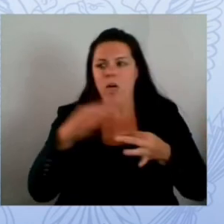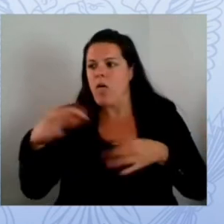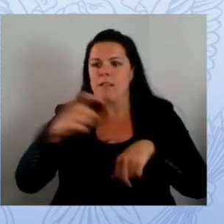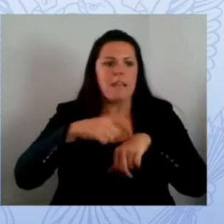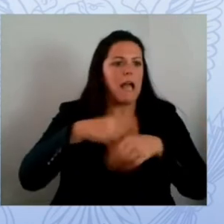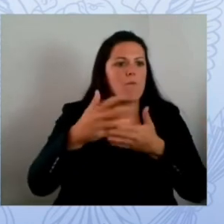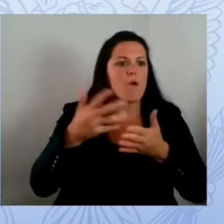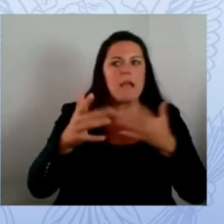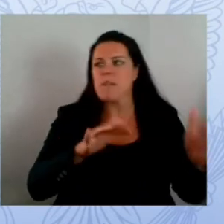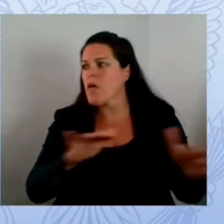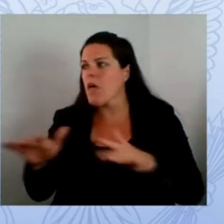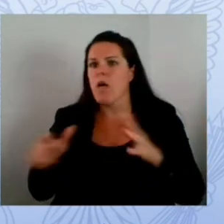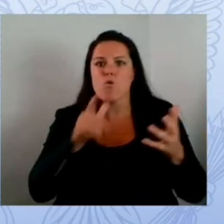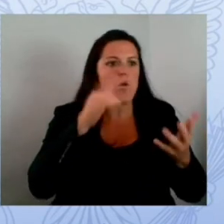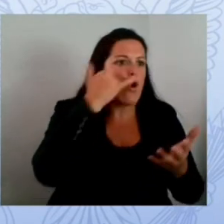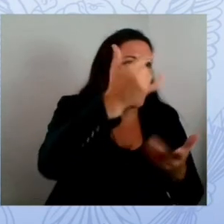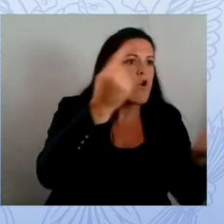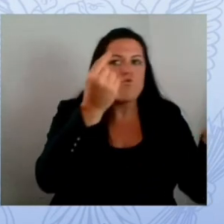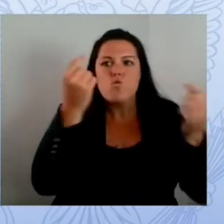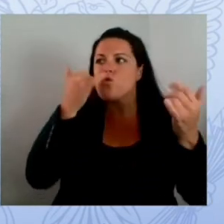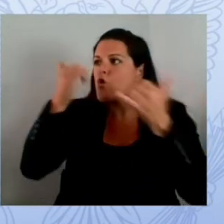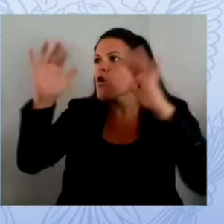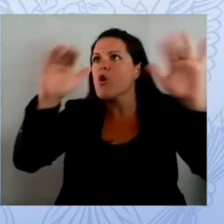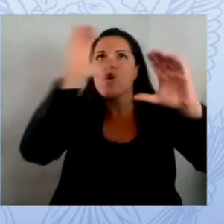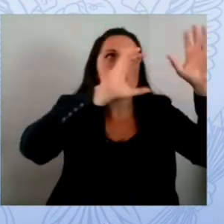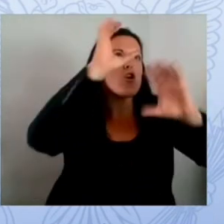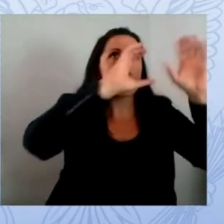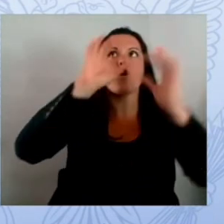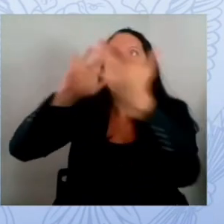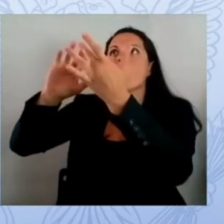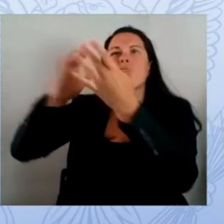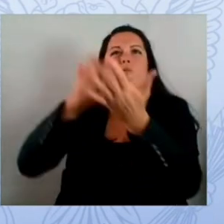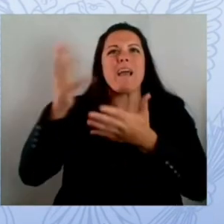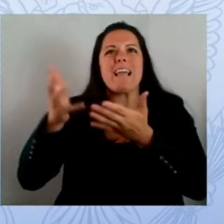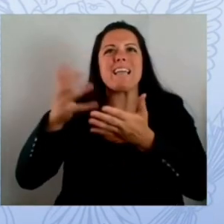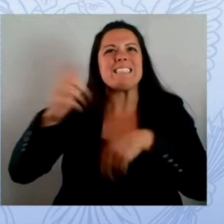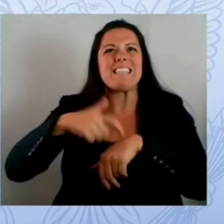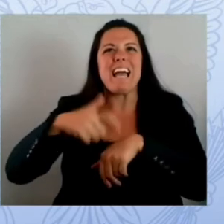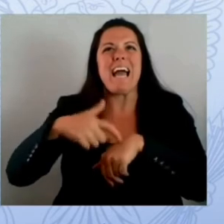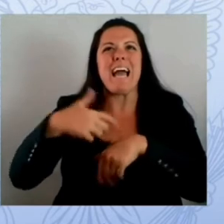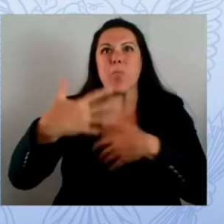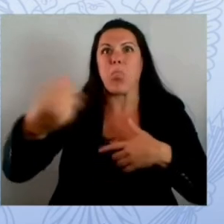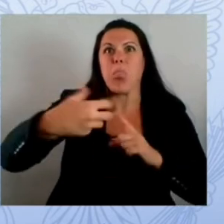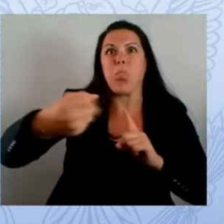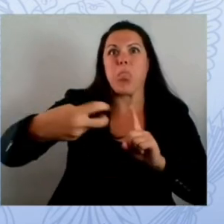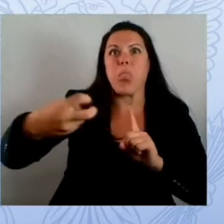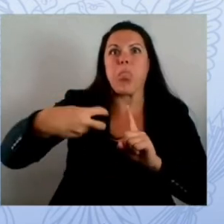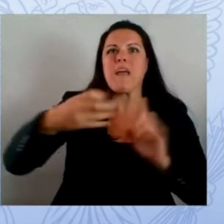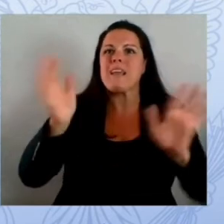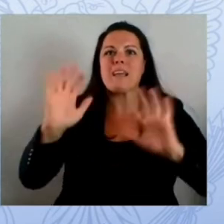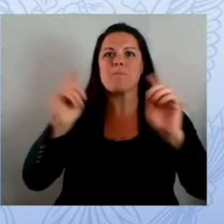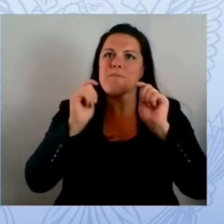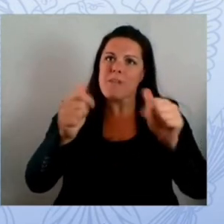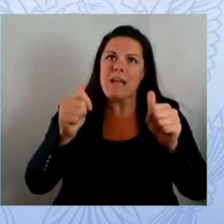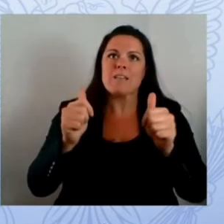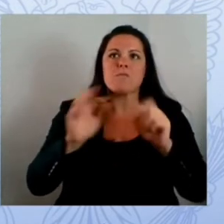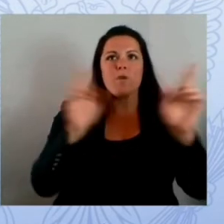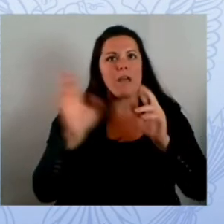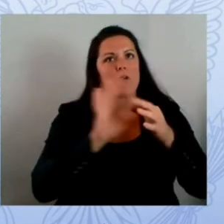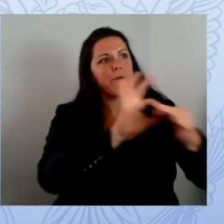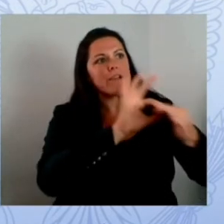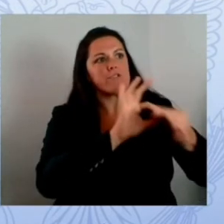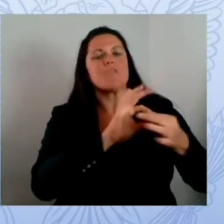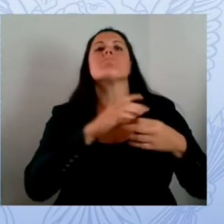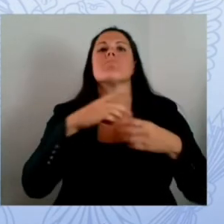compliment of agents investigators analysts technical experts computer scientists data scientists